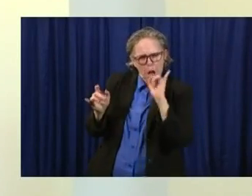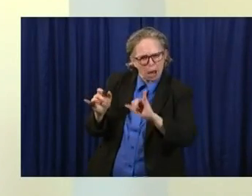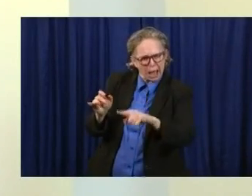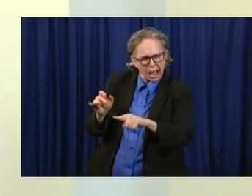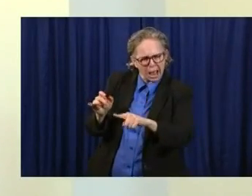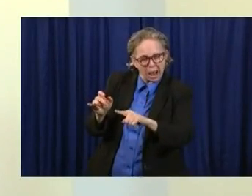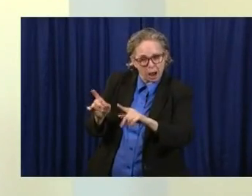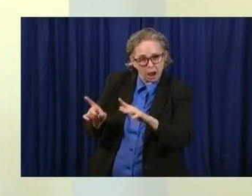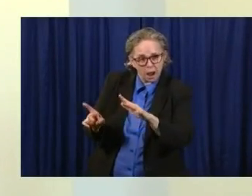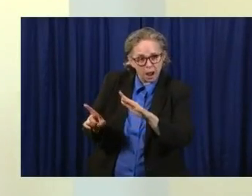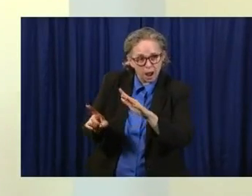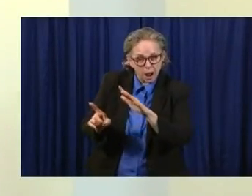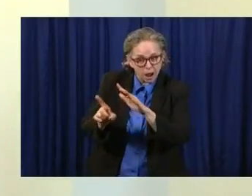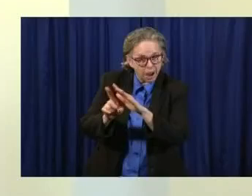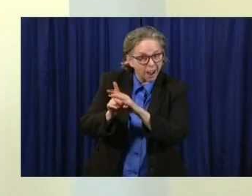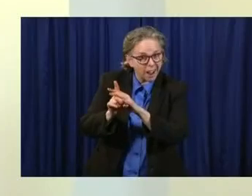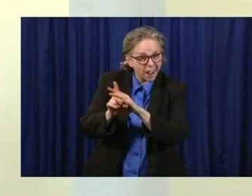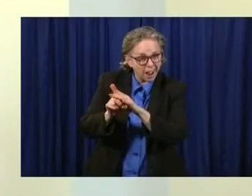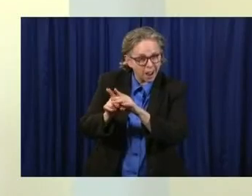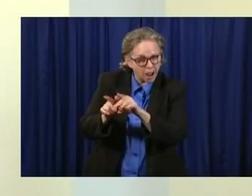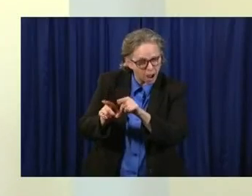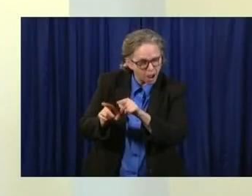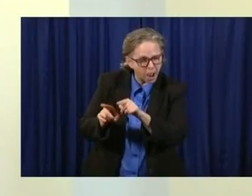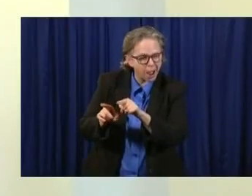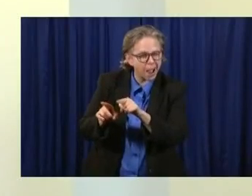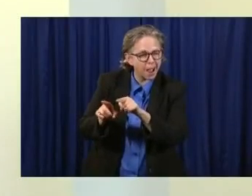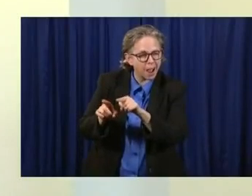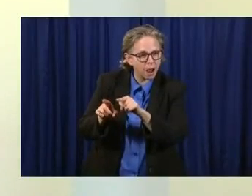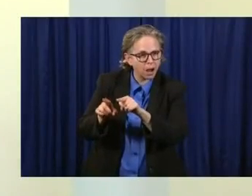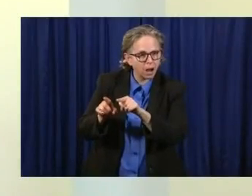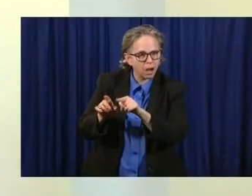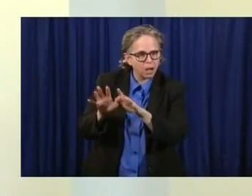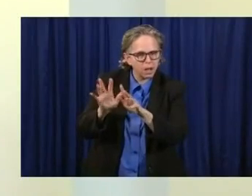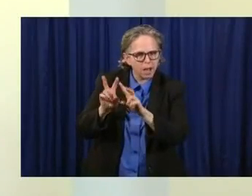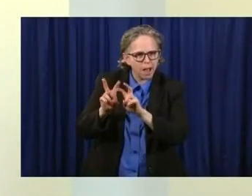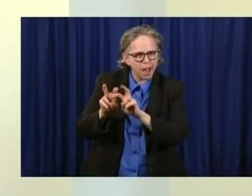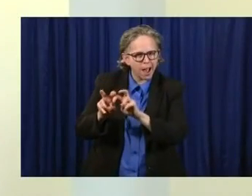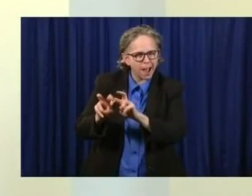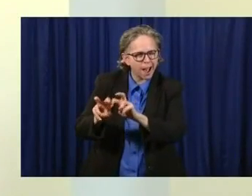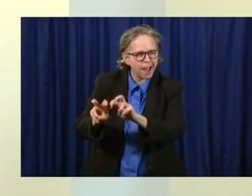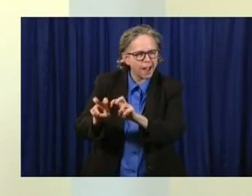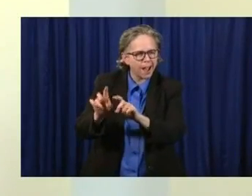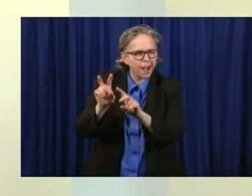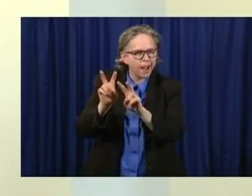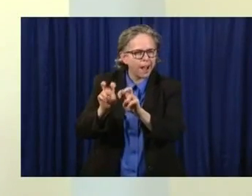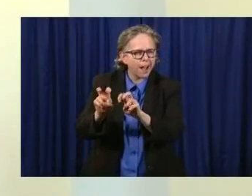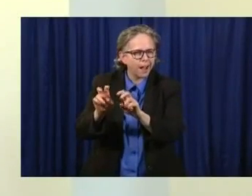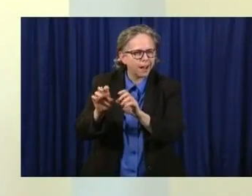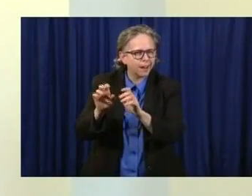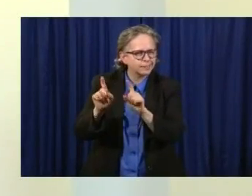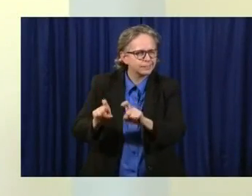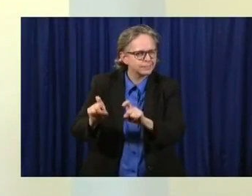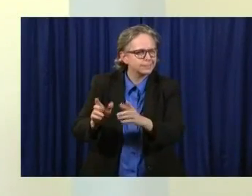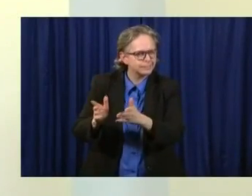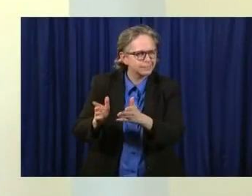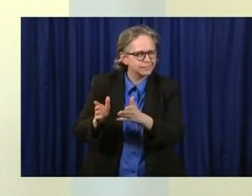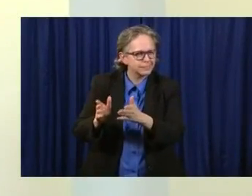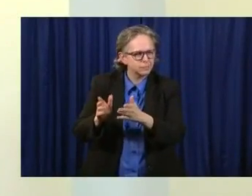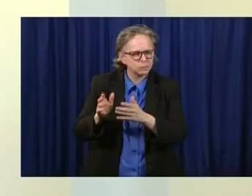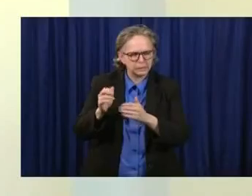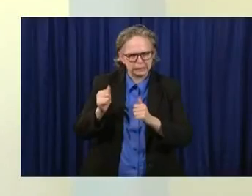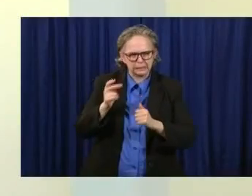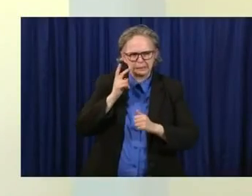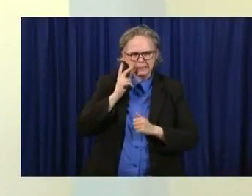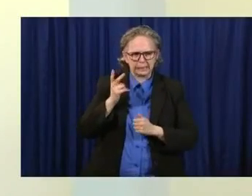good indicator of how much, because it takes usually, you know, a lot longer for us to find out about something, but you can actually see ED visits